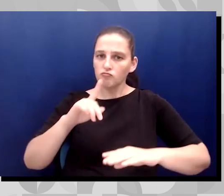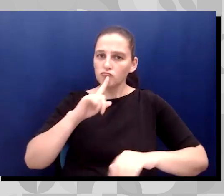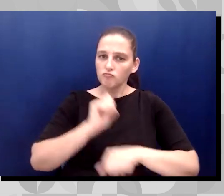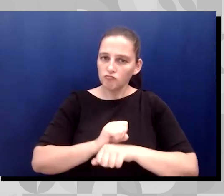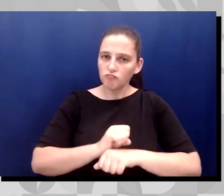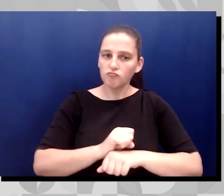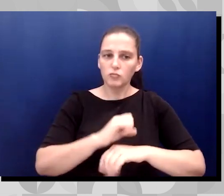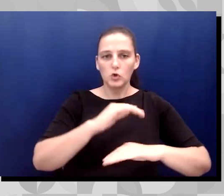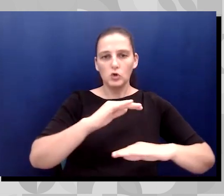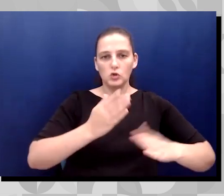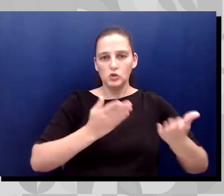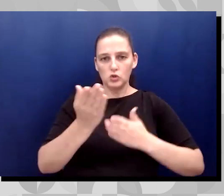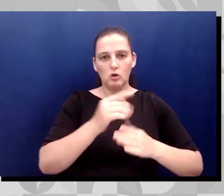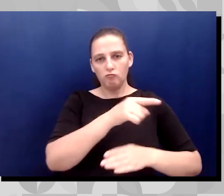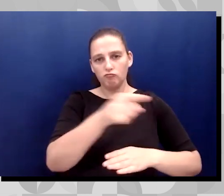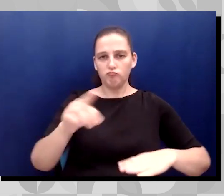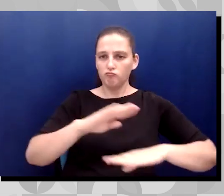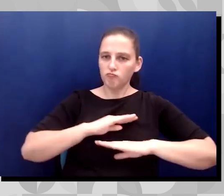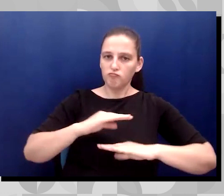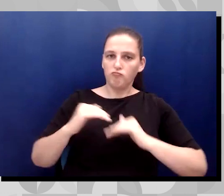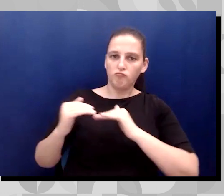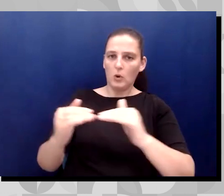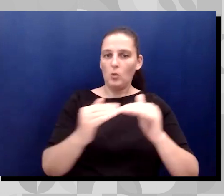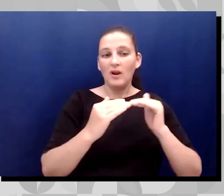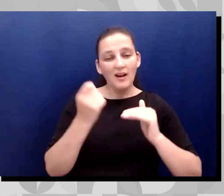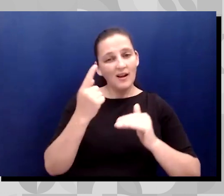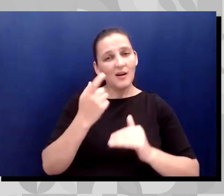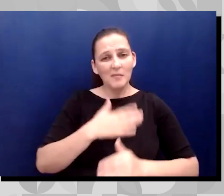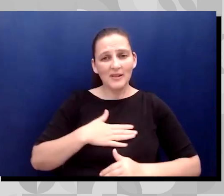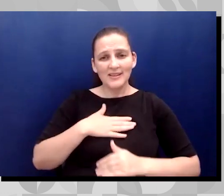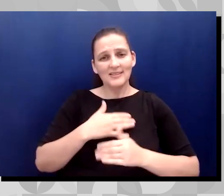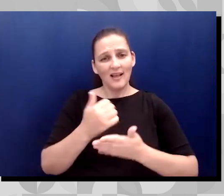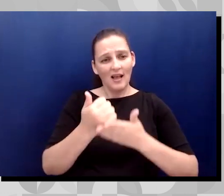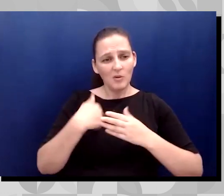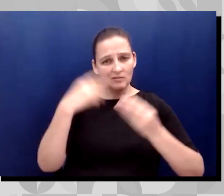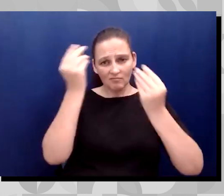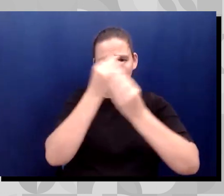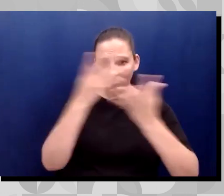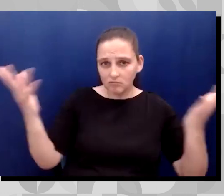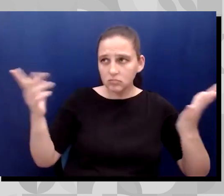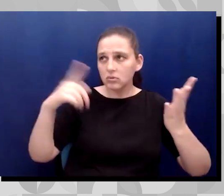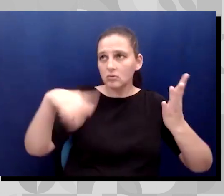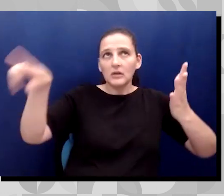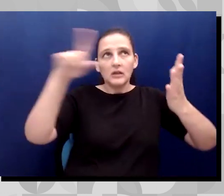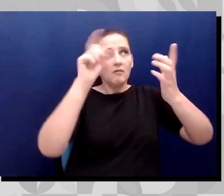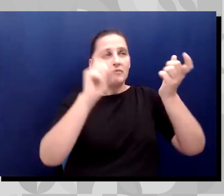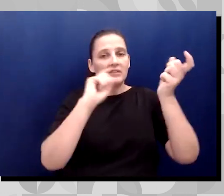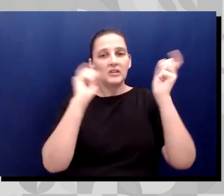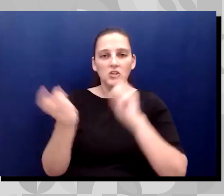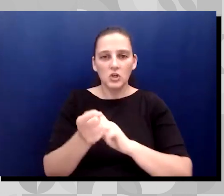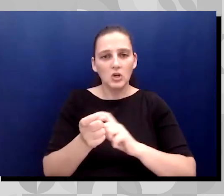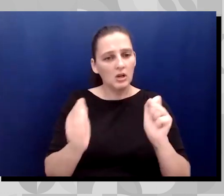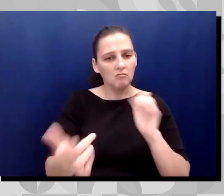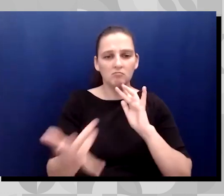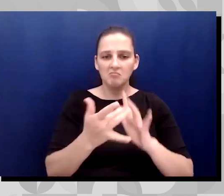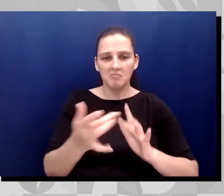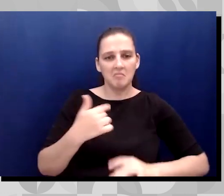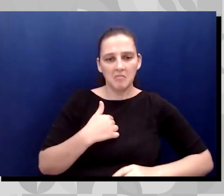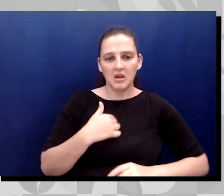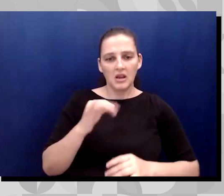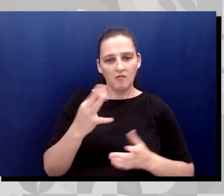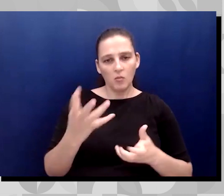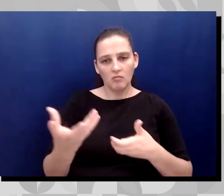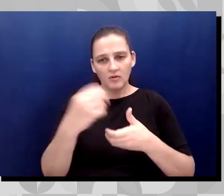us get the word out about the systemic changes that are needed, and feel free to contact me if you'd like to be a part of our advocacy